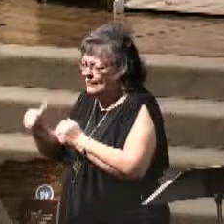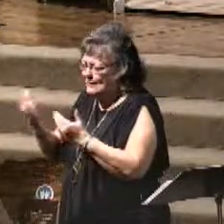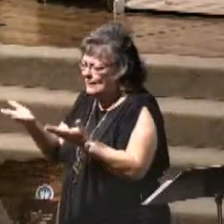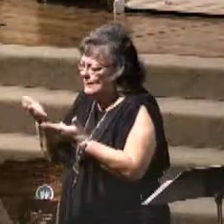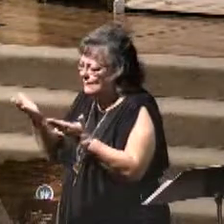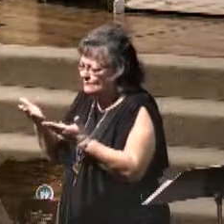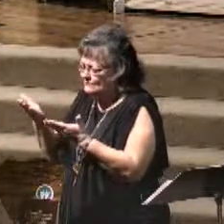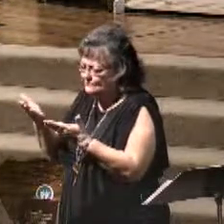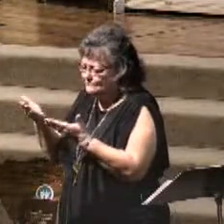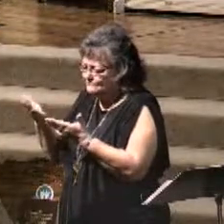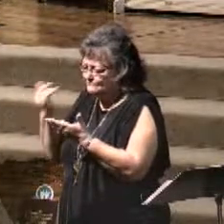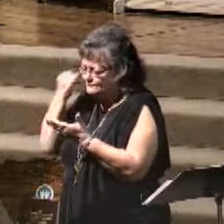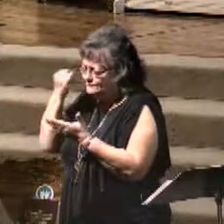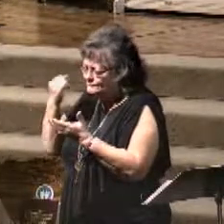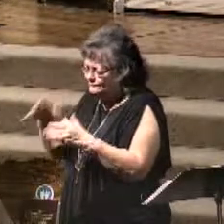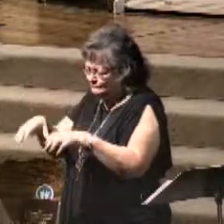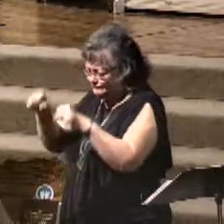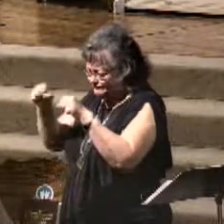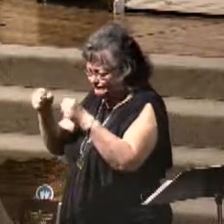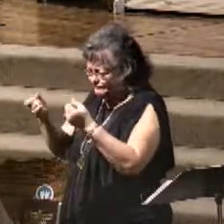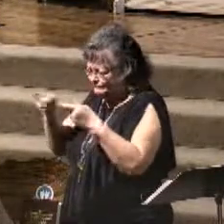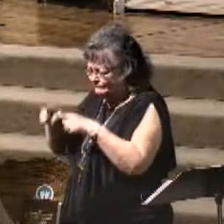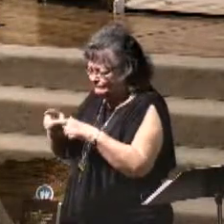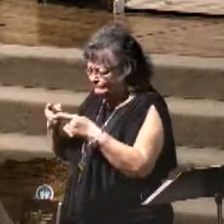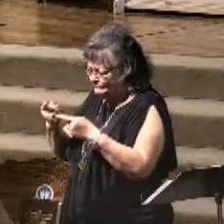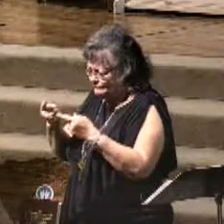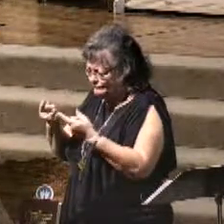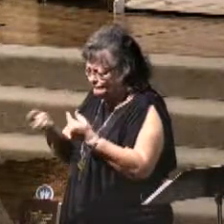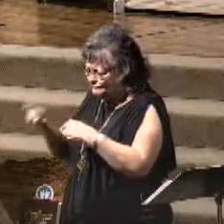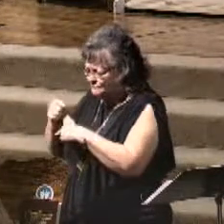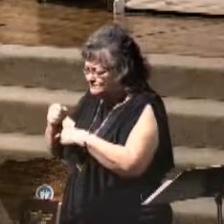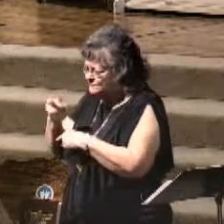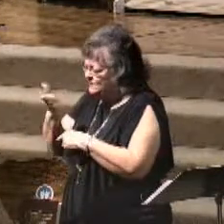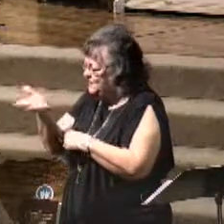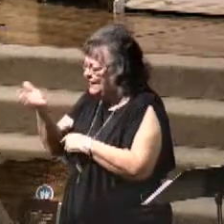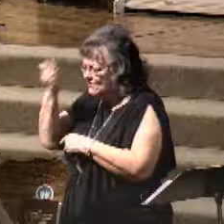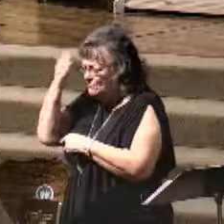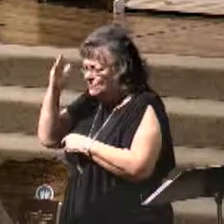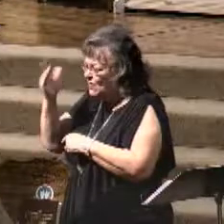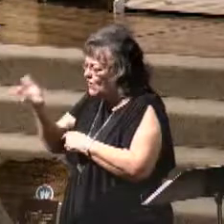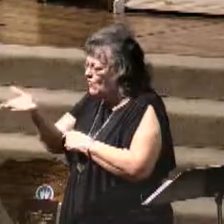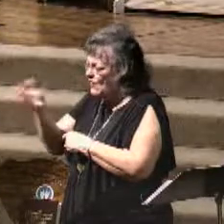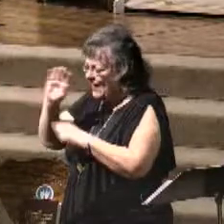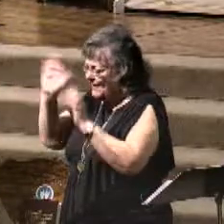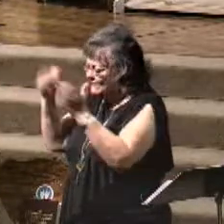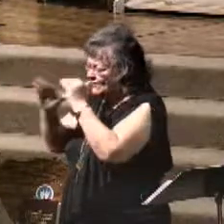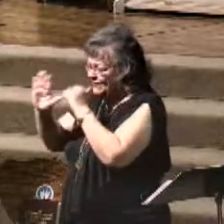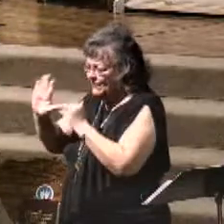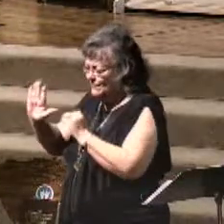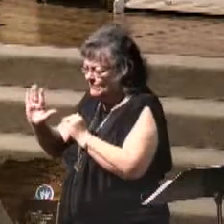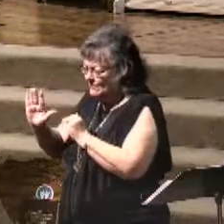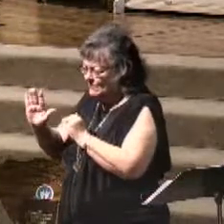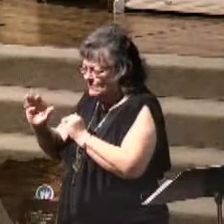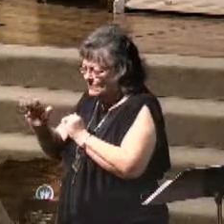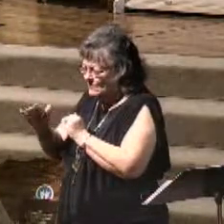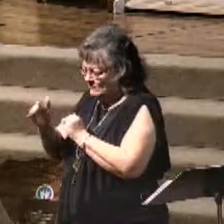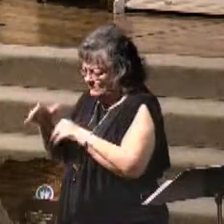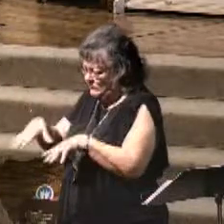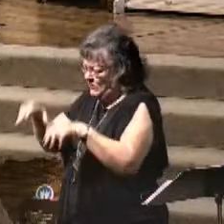today, that they don't know that heaven would be their home. They don't know that they would be taken.